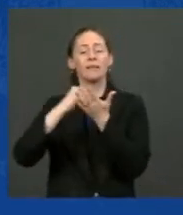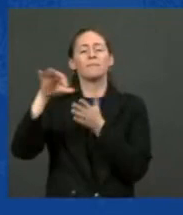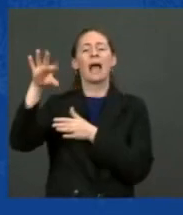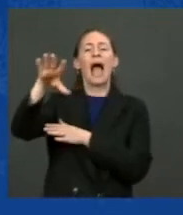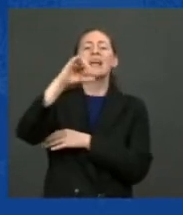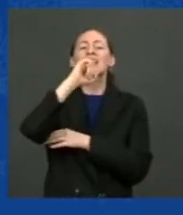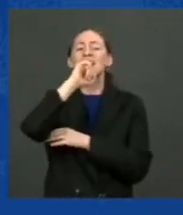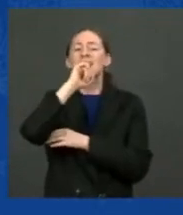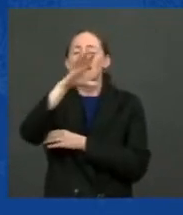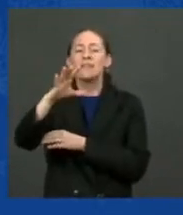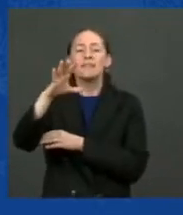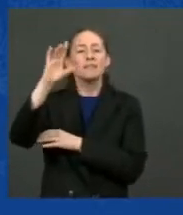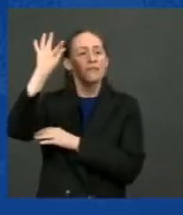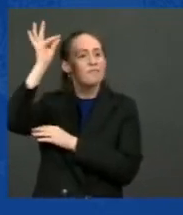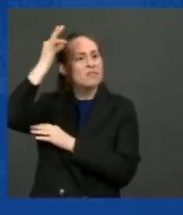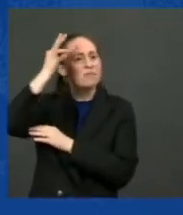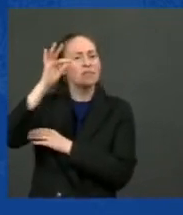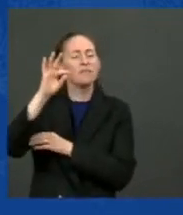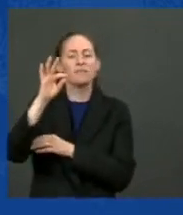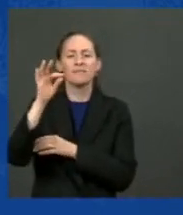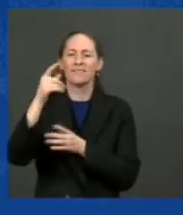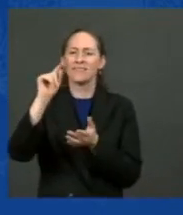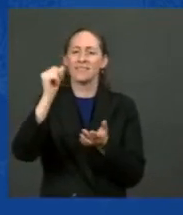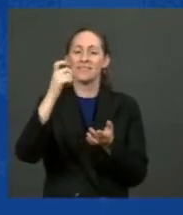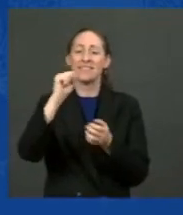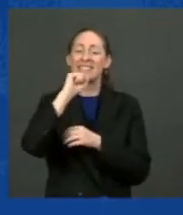tax. How much did they pay?